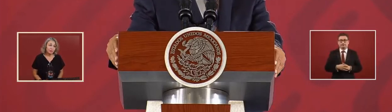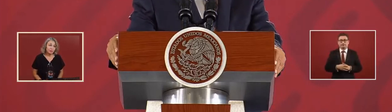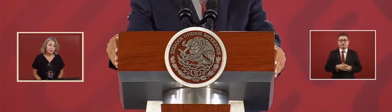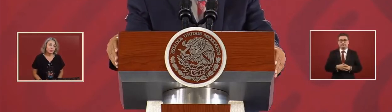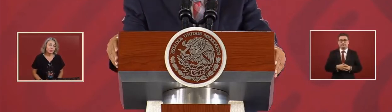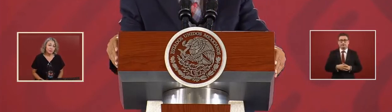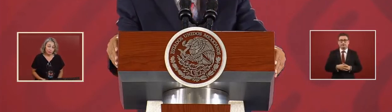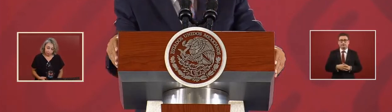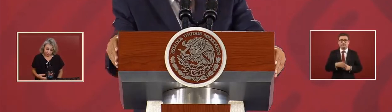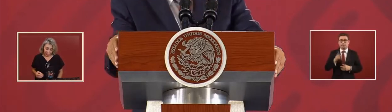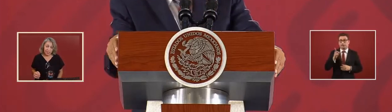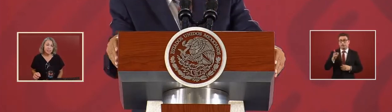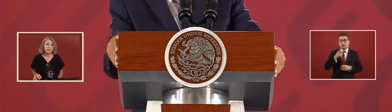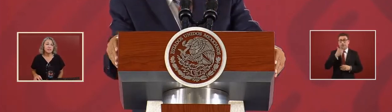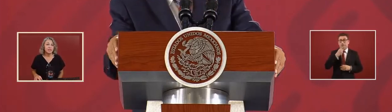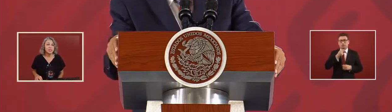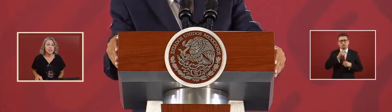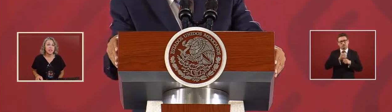investigator.